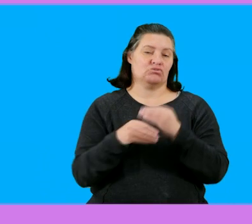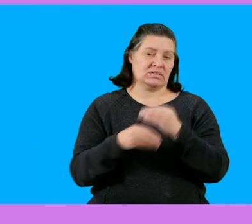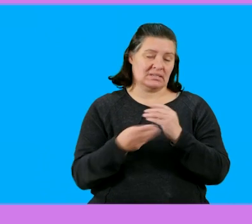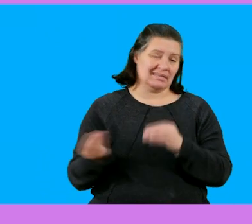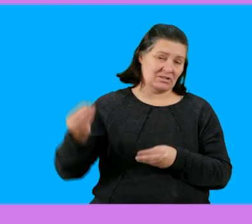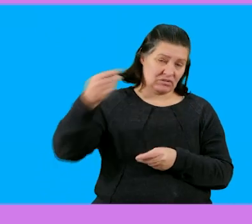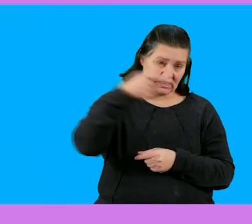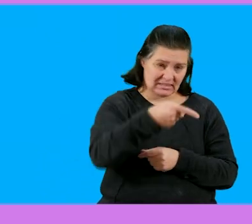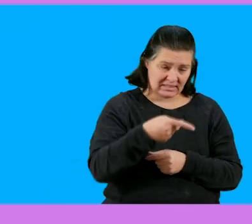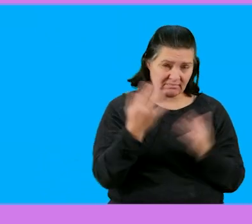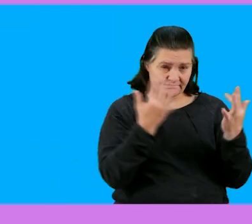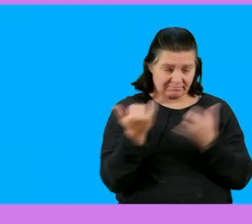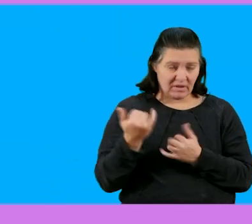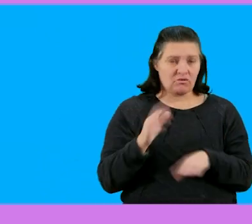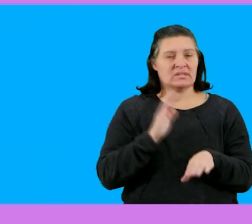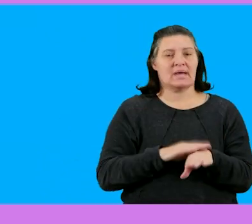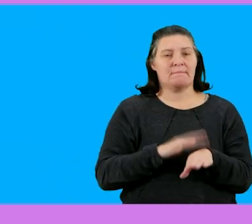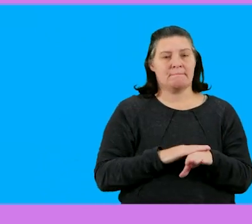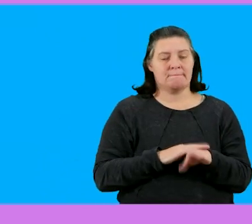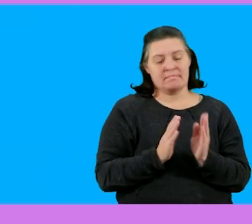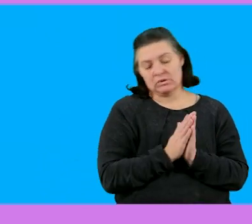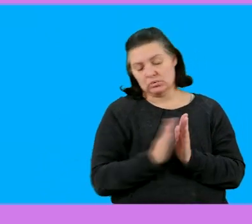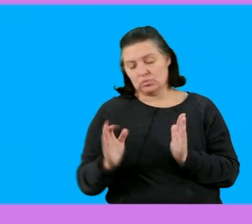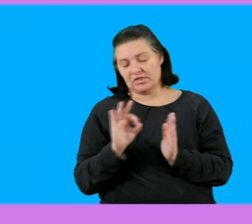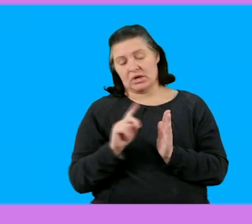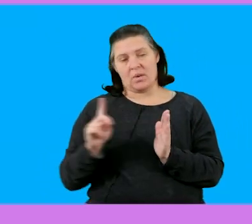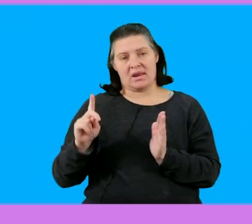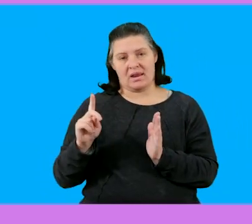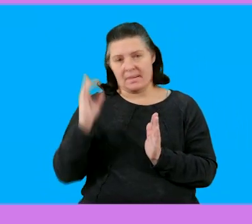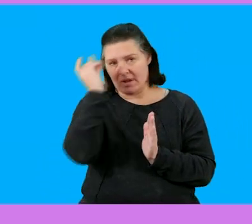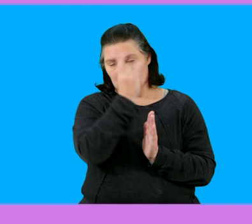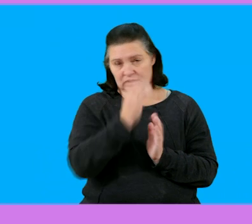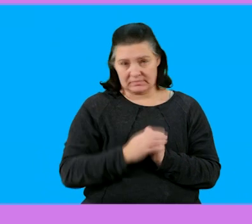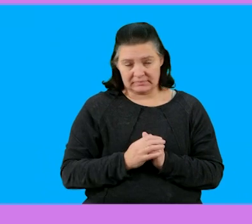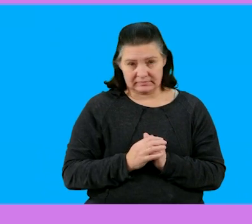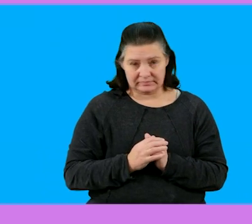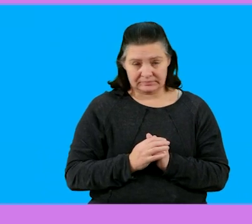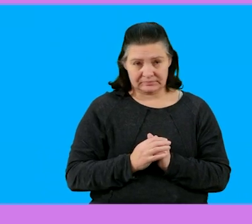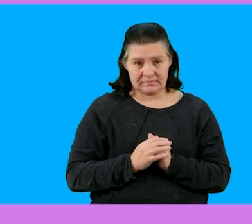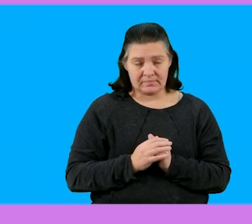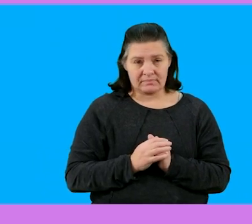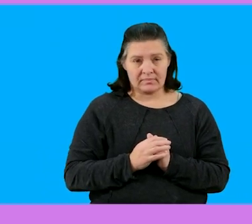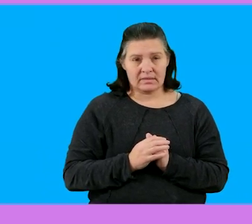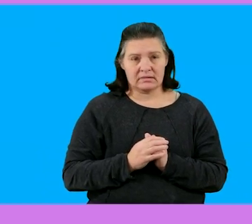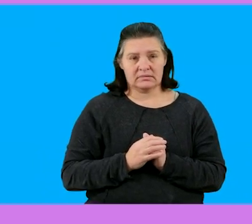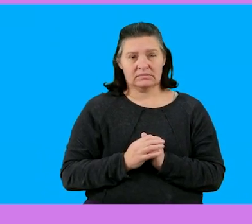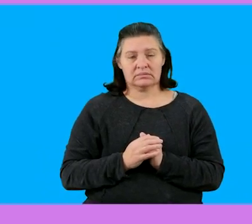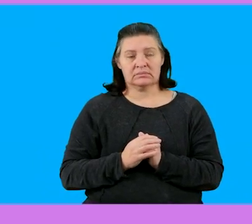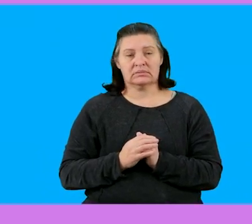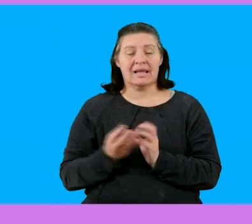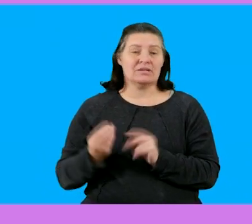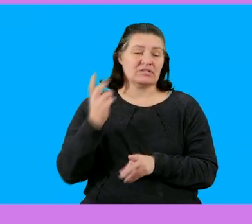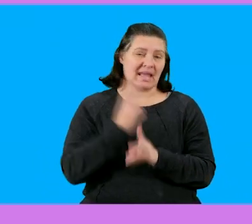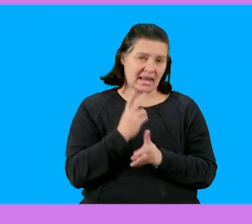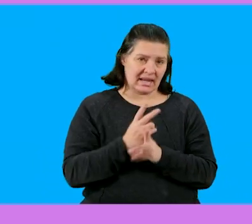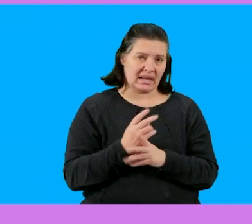now for the time frame all the way up to the end of the month the 31st as indicated here so